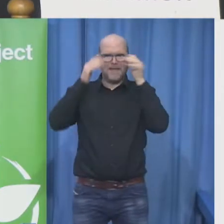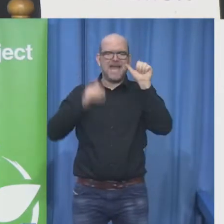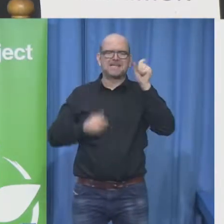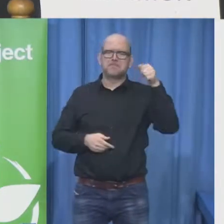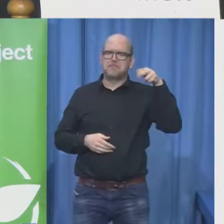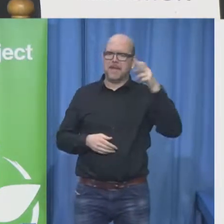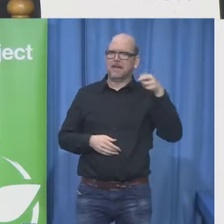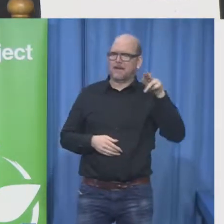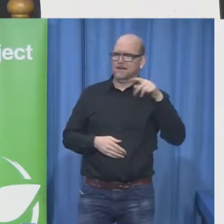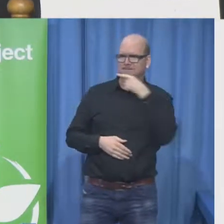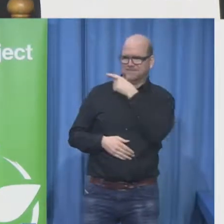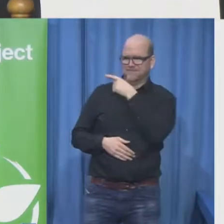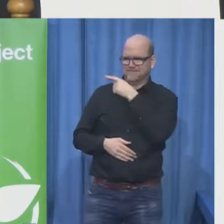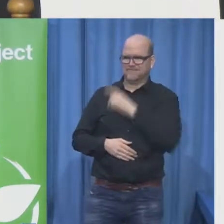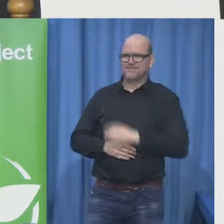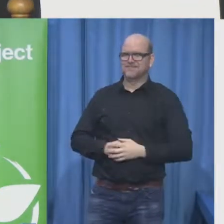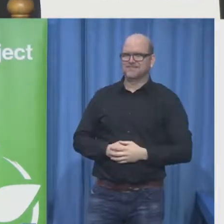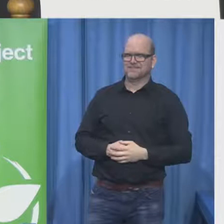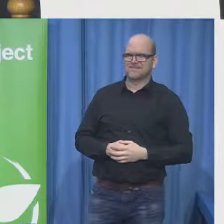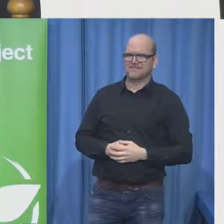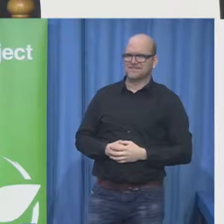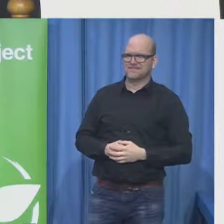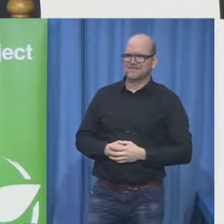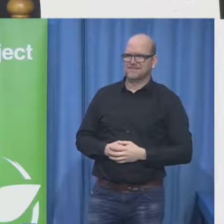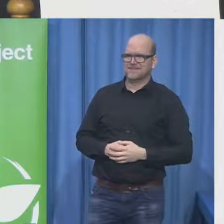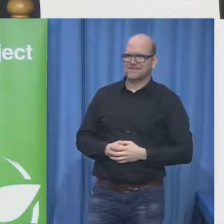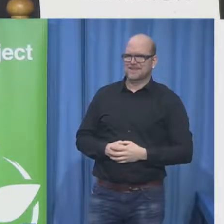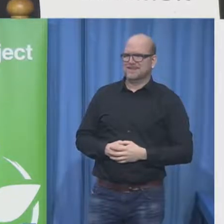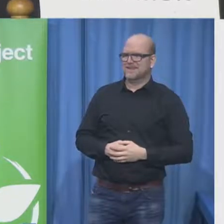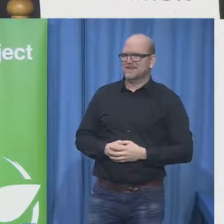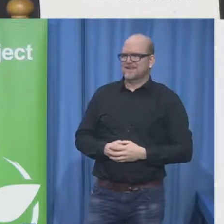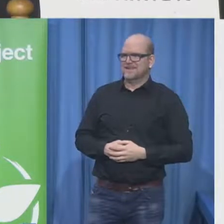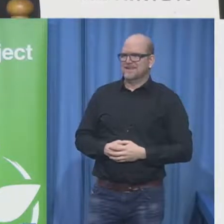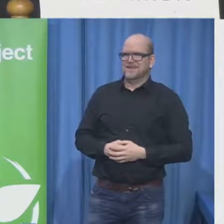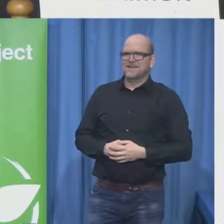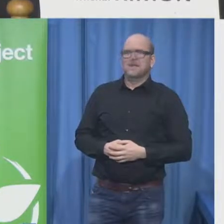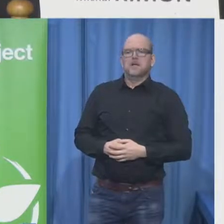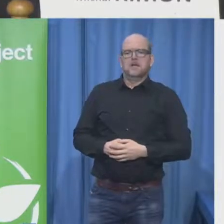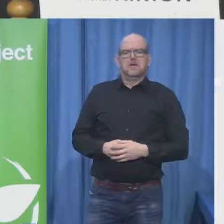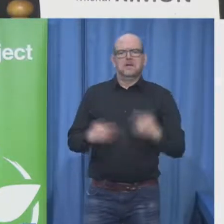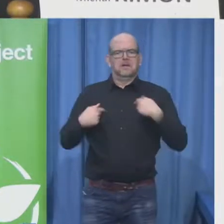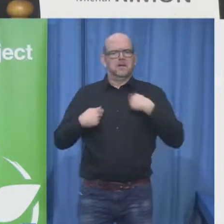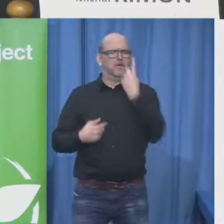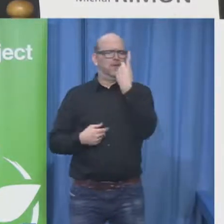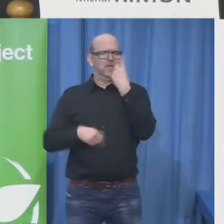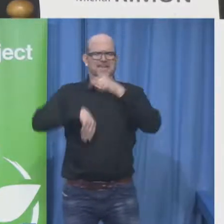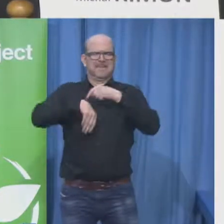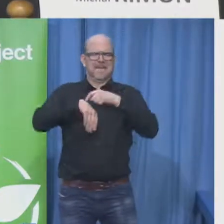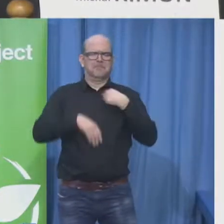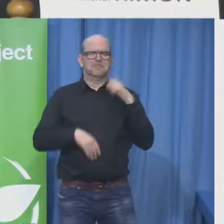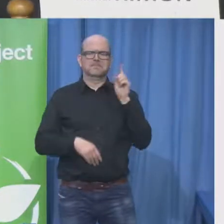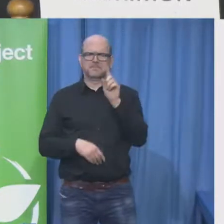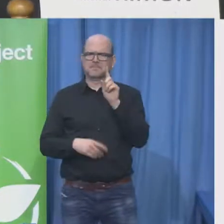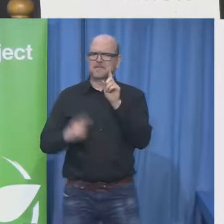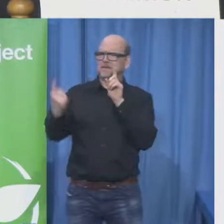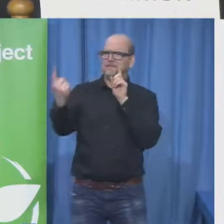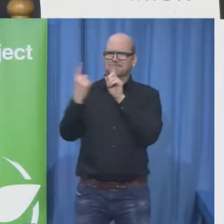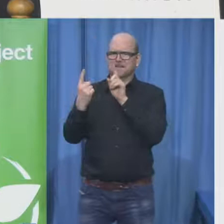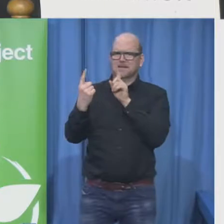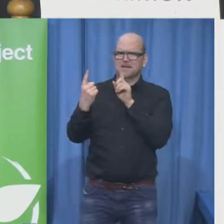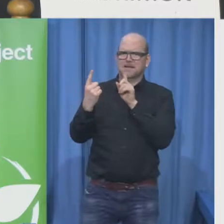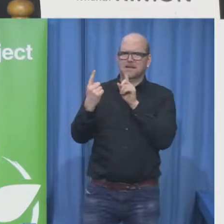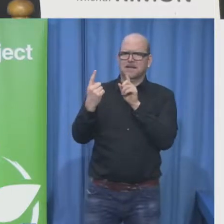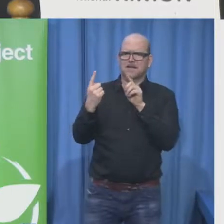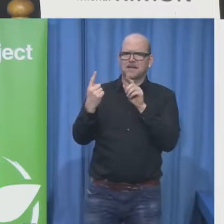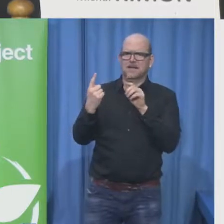once I told someone I had PTSD and there was no reaction then when I told them I was autistic they put